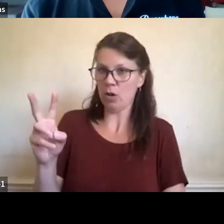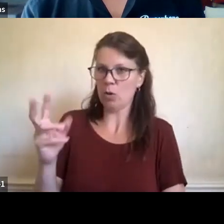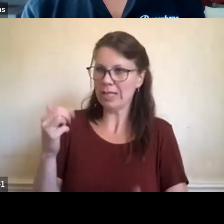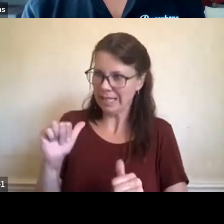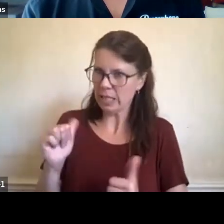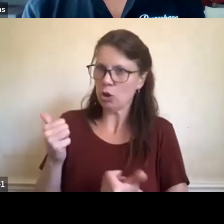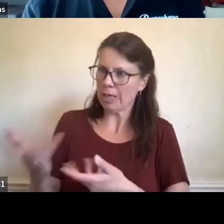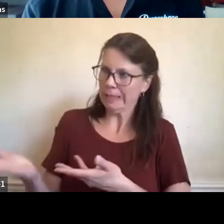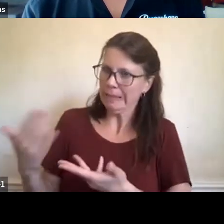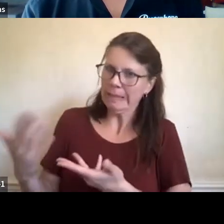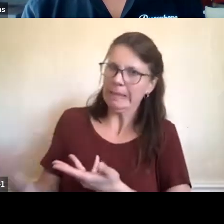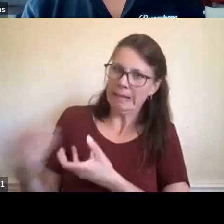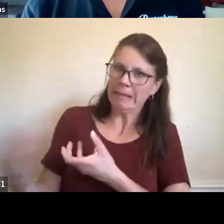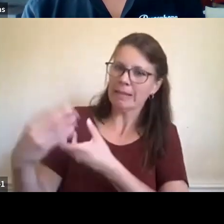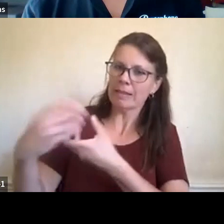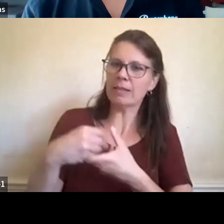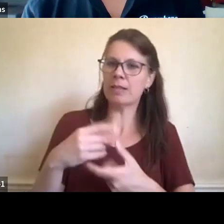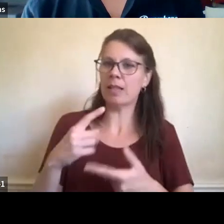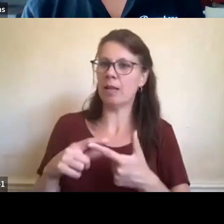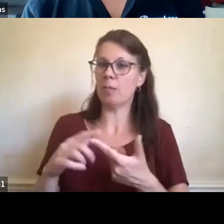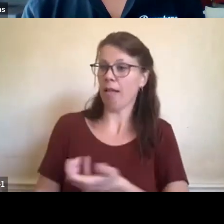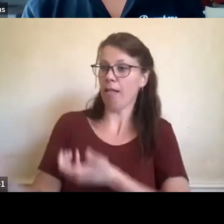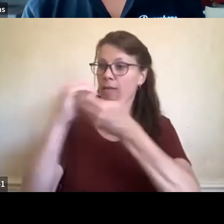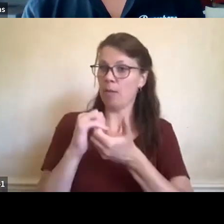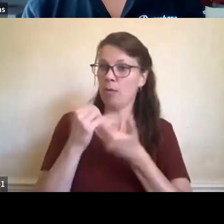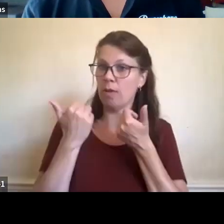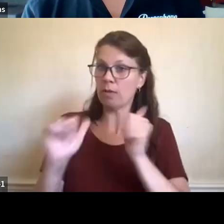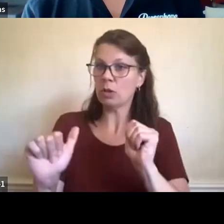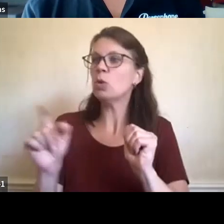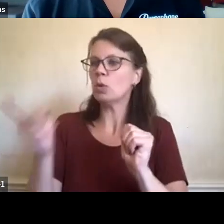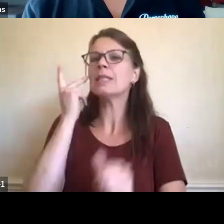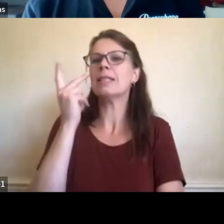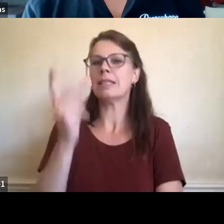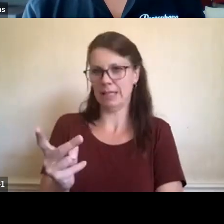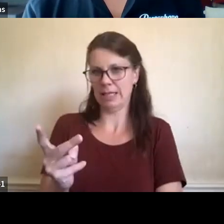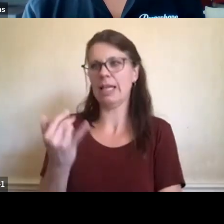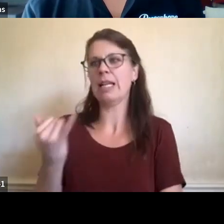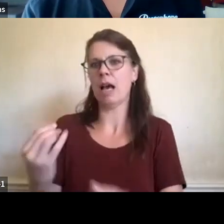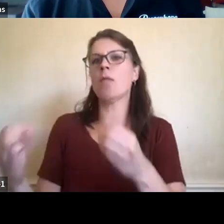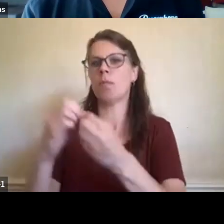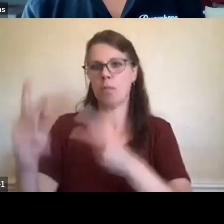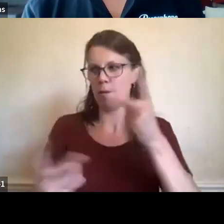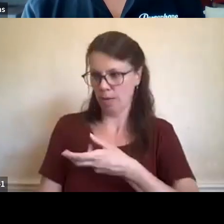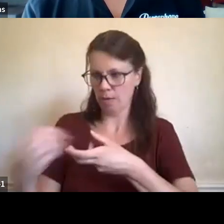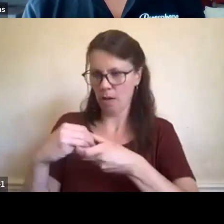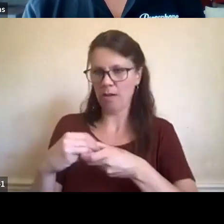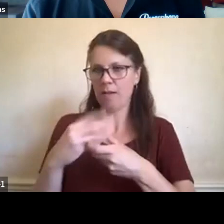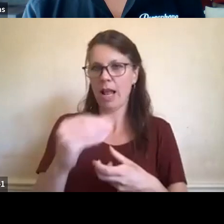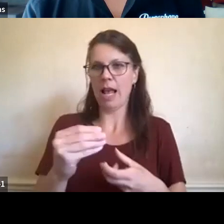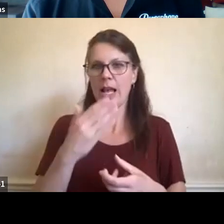Collaborative efforts are real, you know, and tangible on projects. Great initiatives are coming through